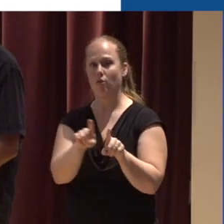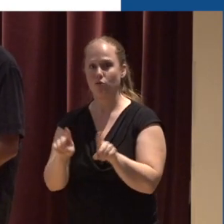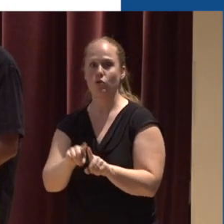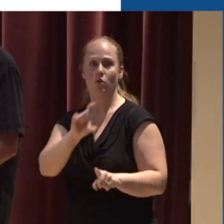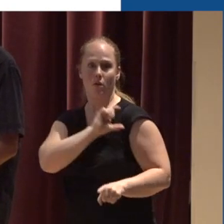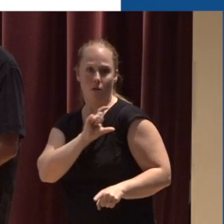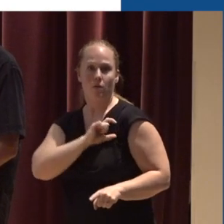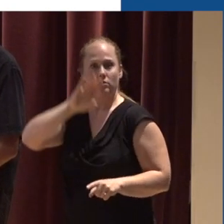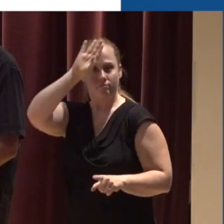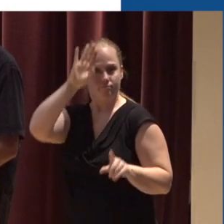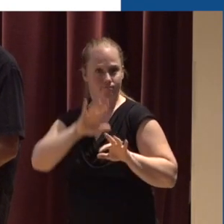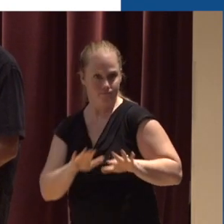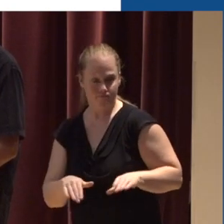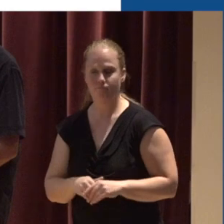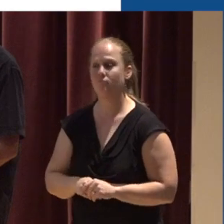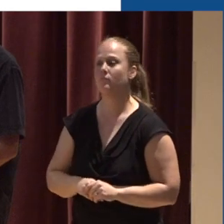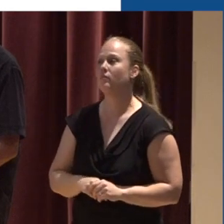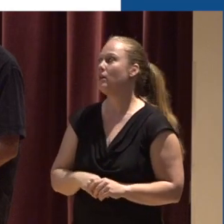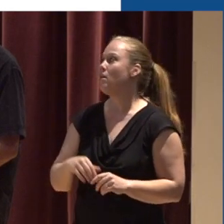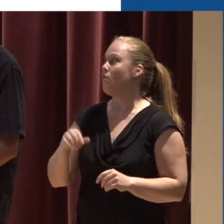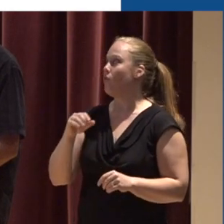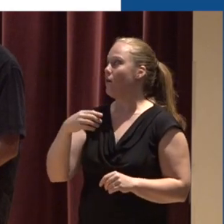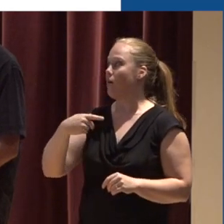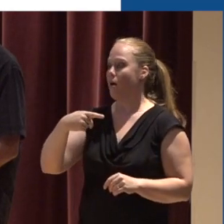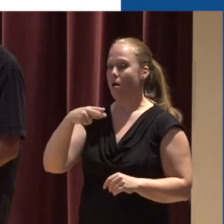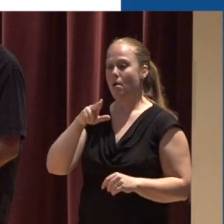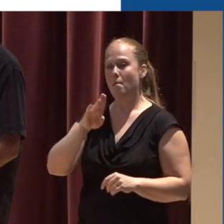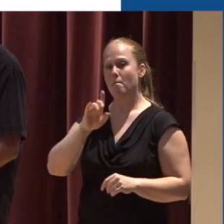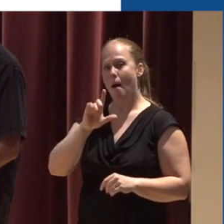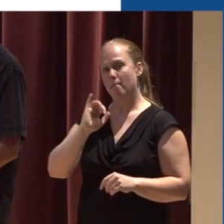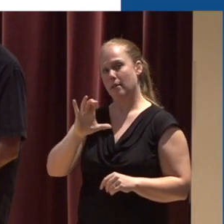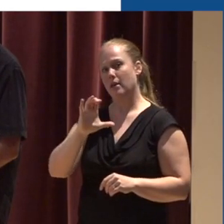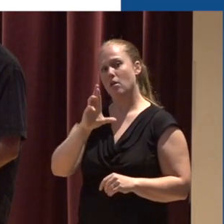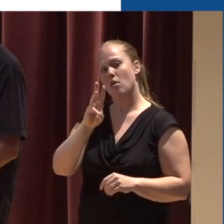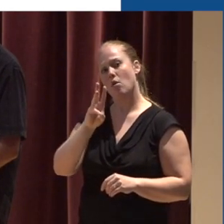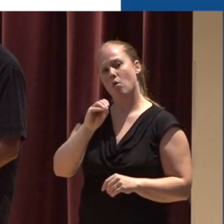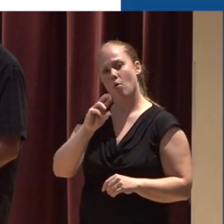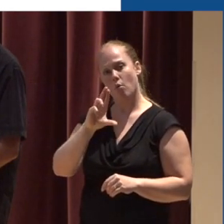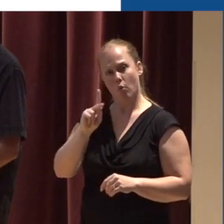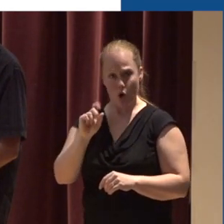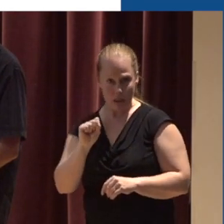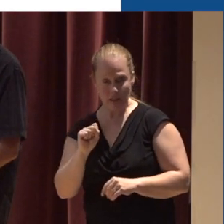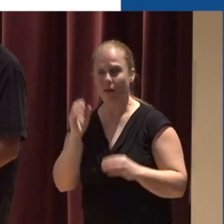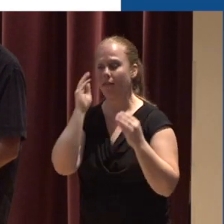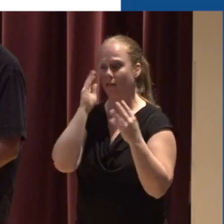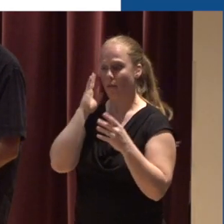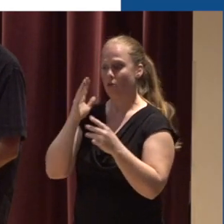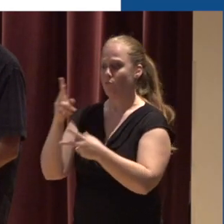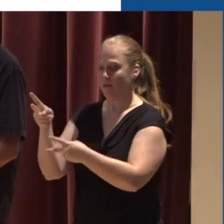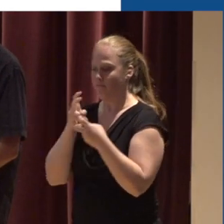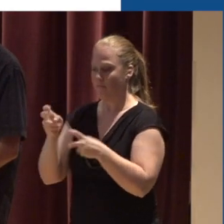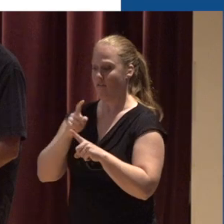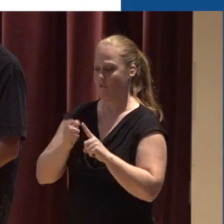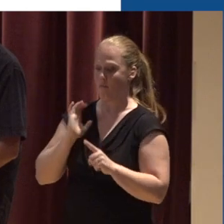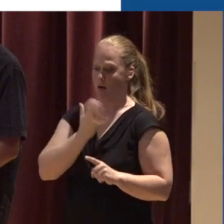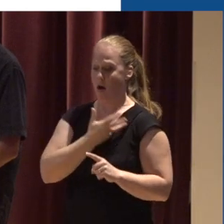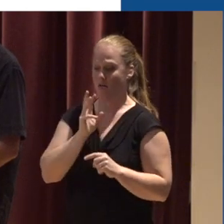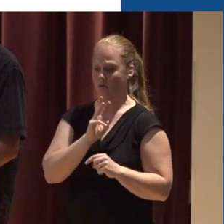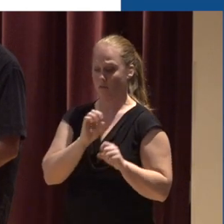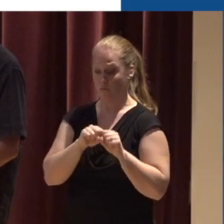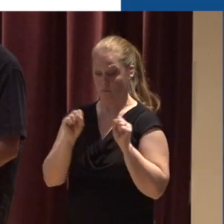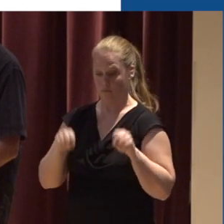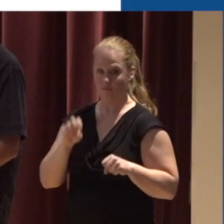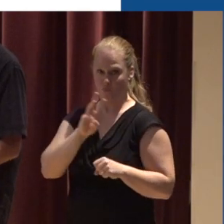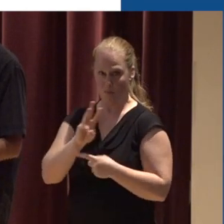Some examples of that might be for public works department Would be that they would take the information from the system That gets synthesized by